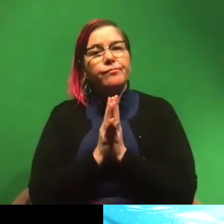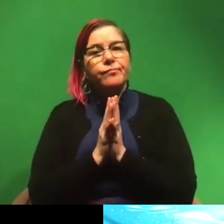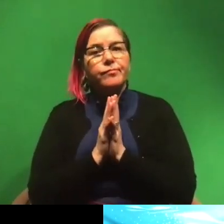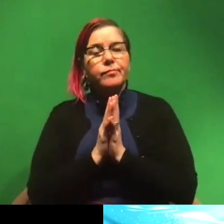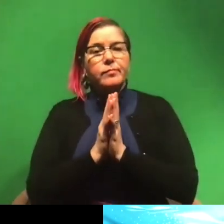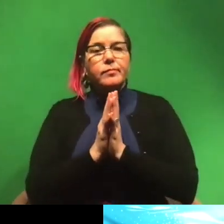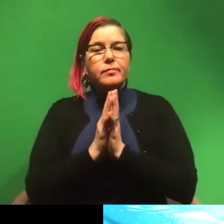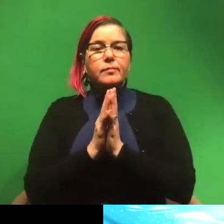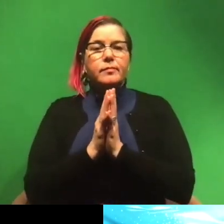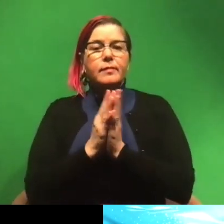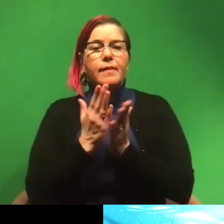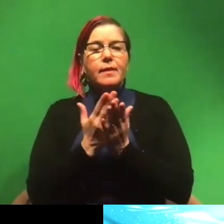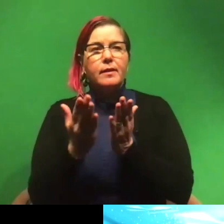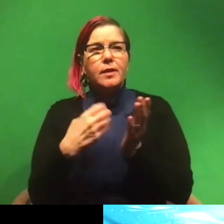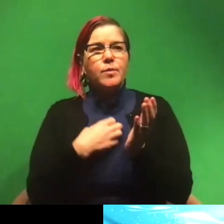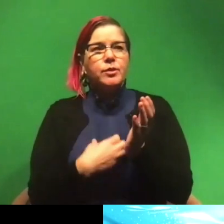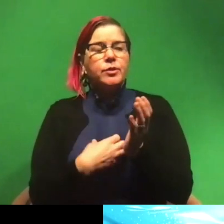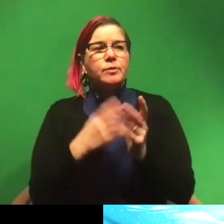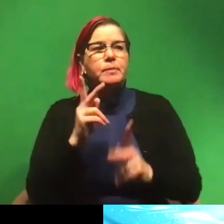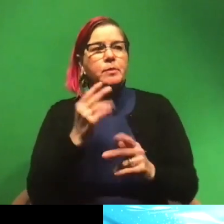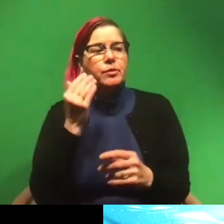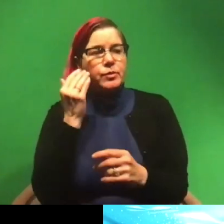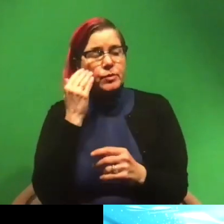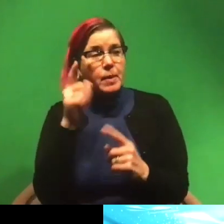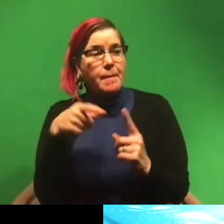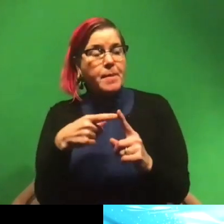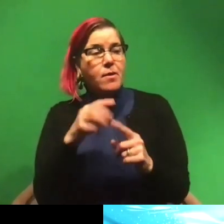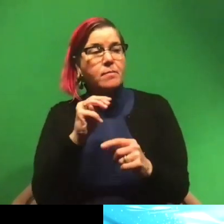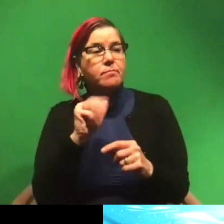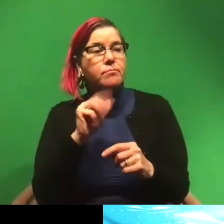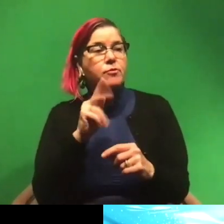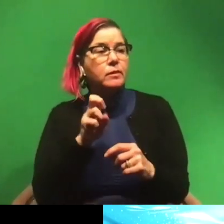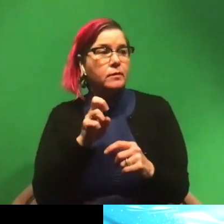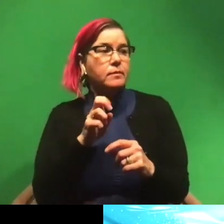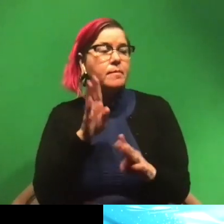things that I wish people knew about marine biology.